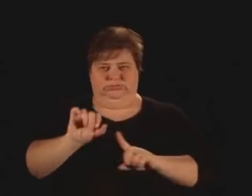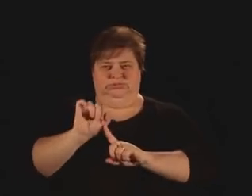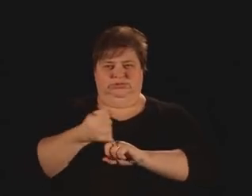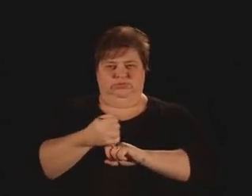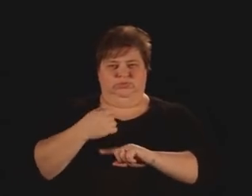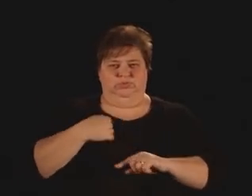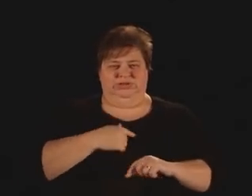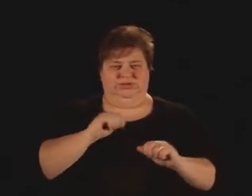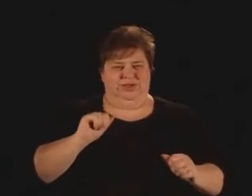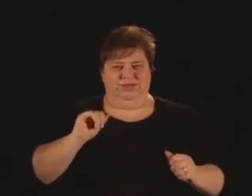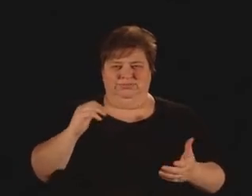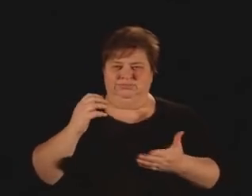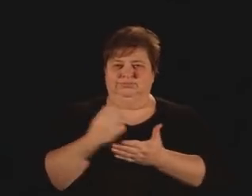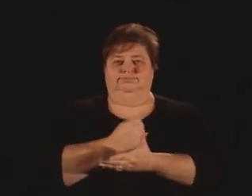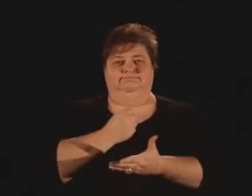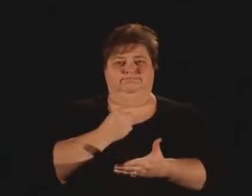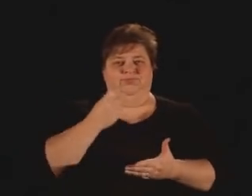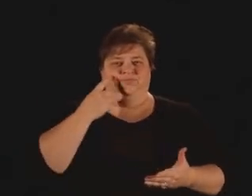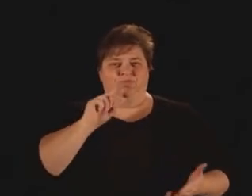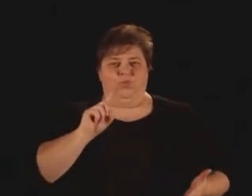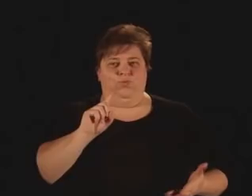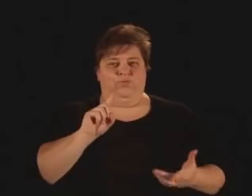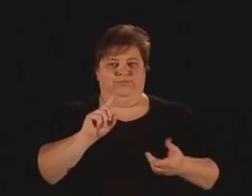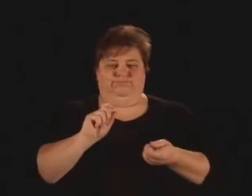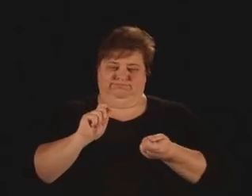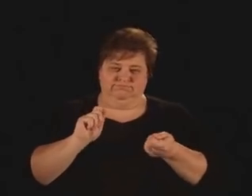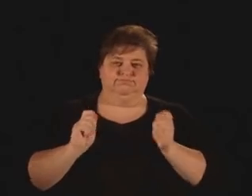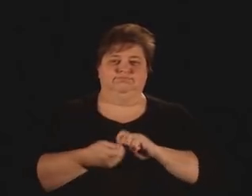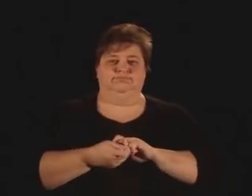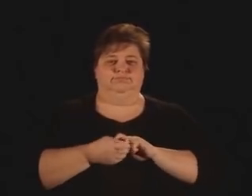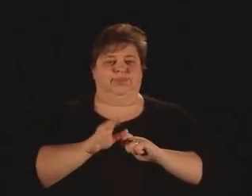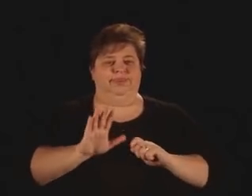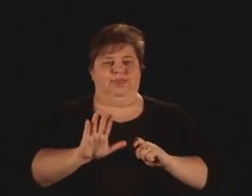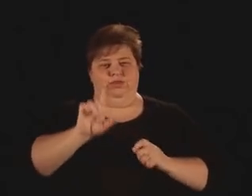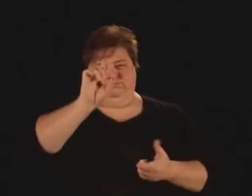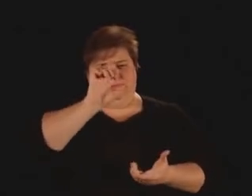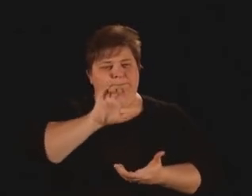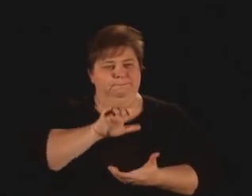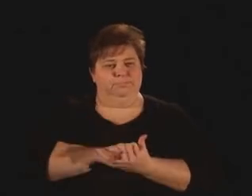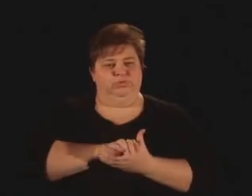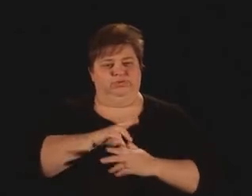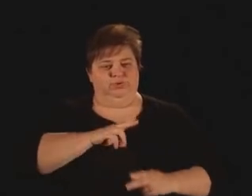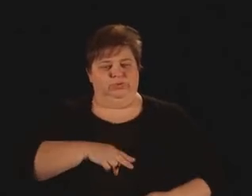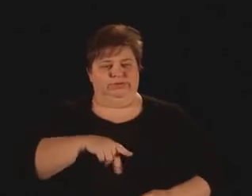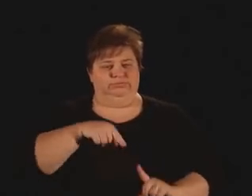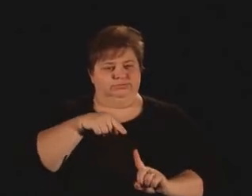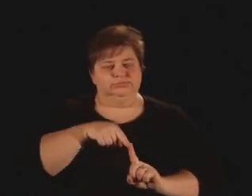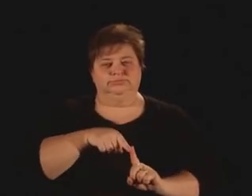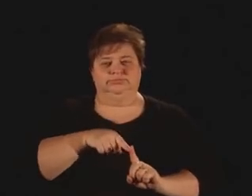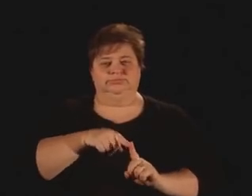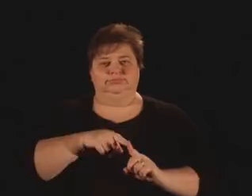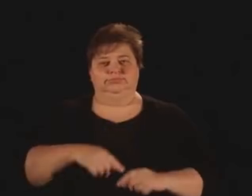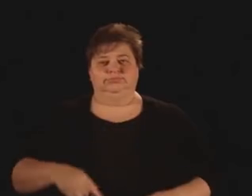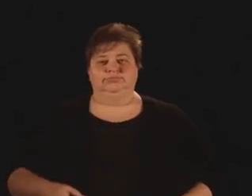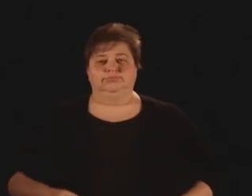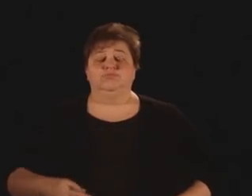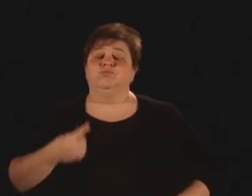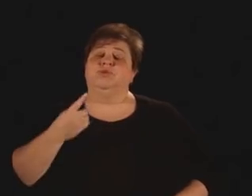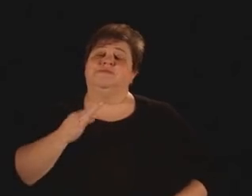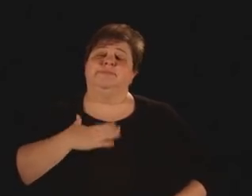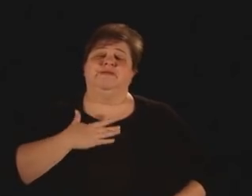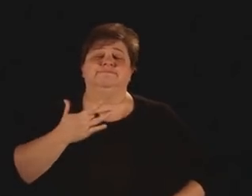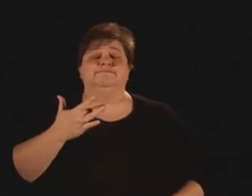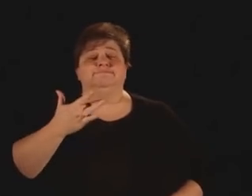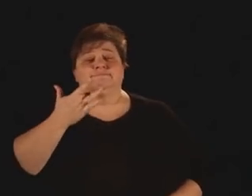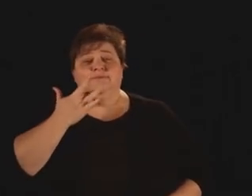Now, there are many ways to strategically trigger surprise. I'll give you my favorite. And that is to name